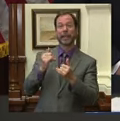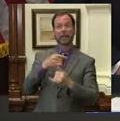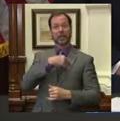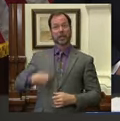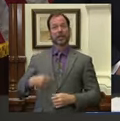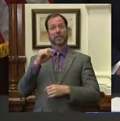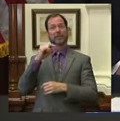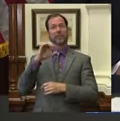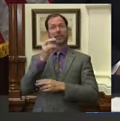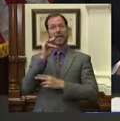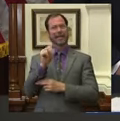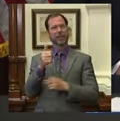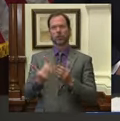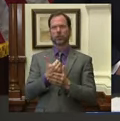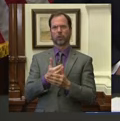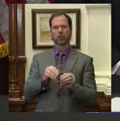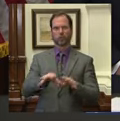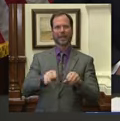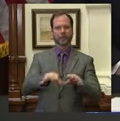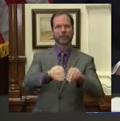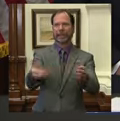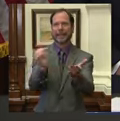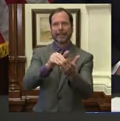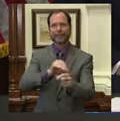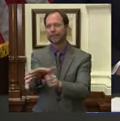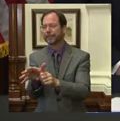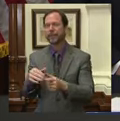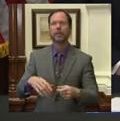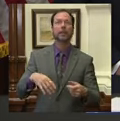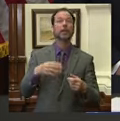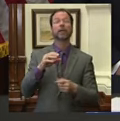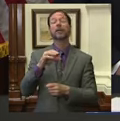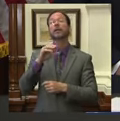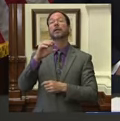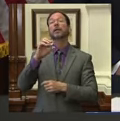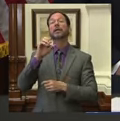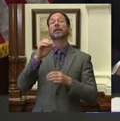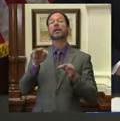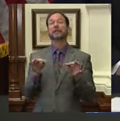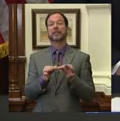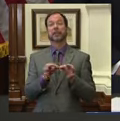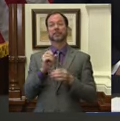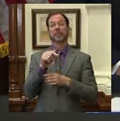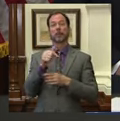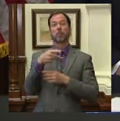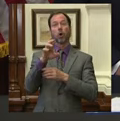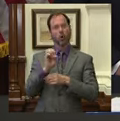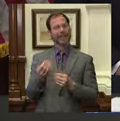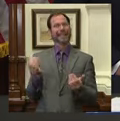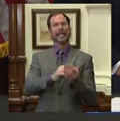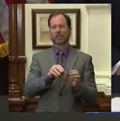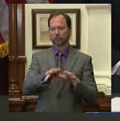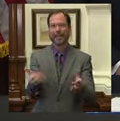having new outbreaks. Singapore is having a second wave that's bigger than its first wave. There's